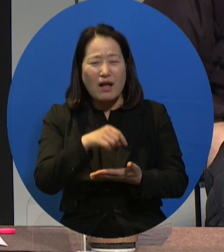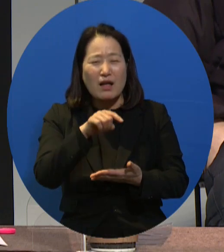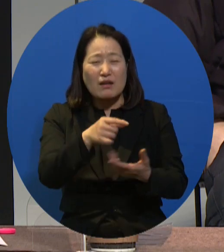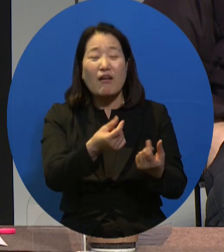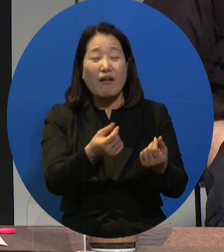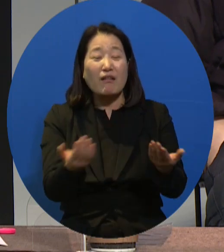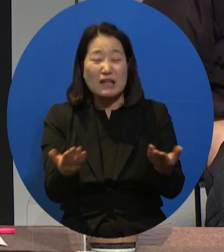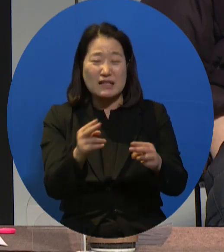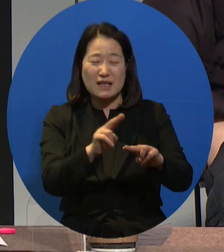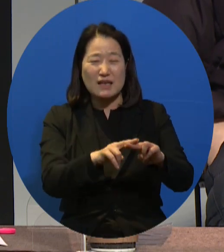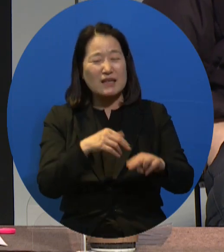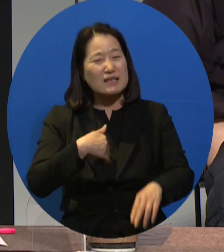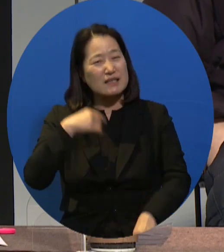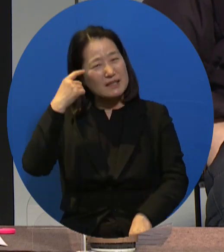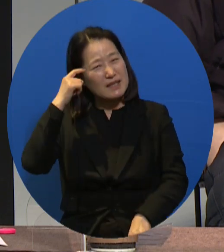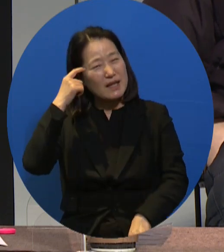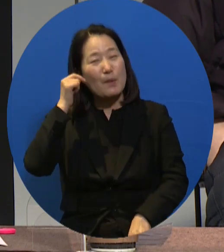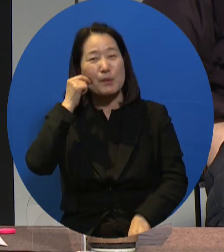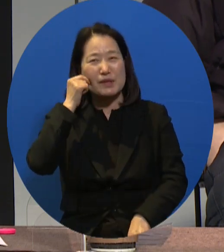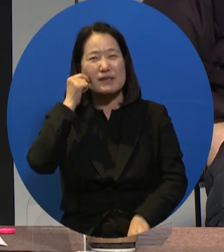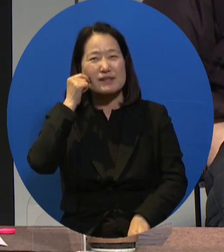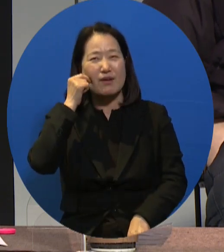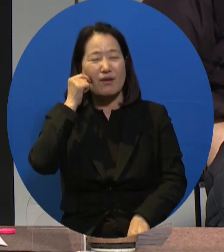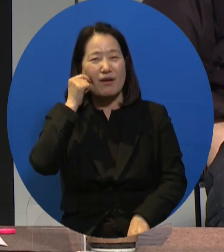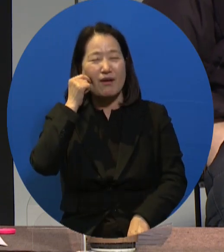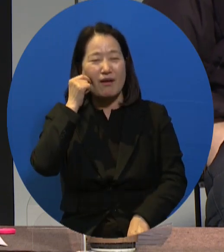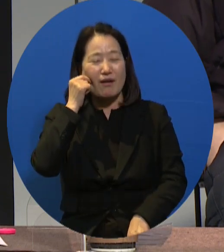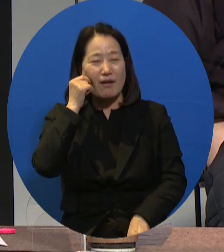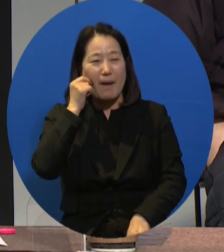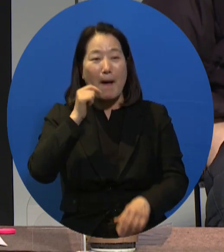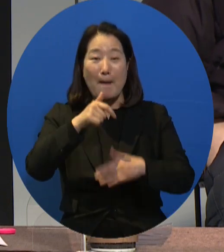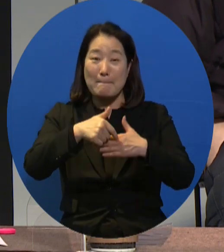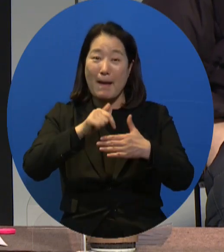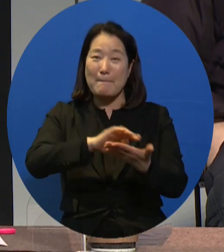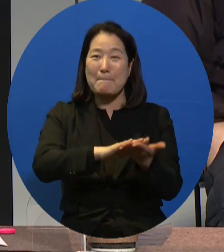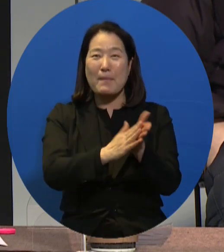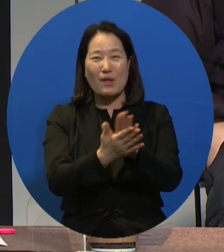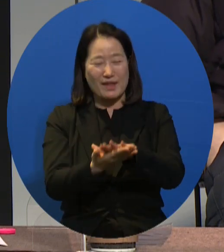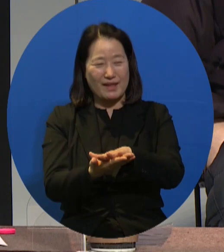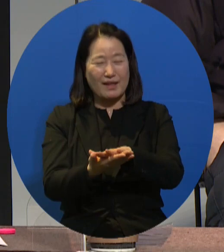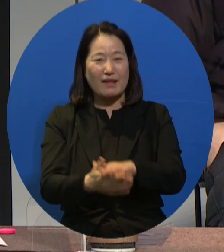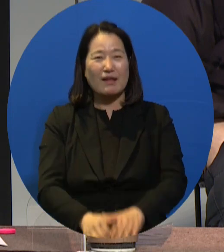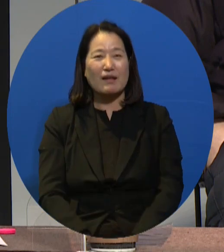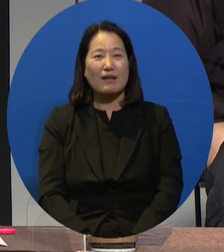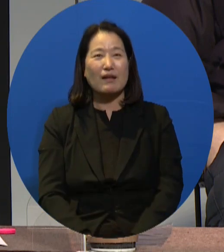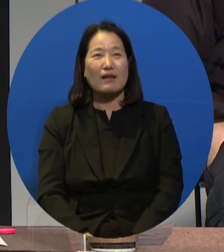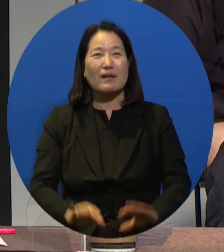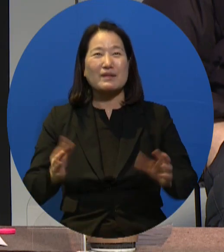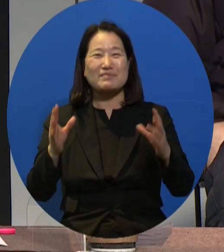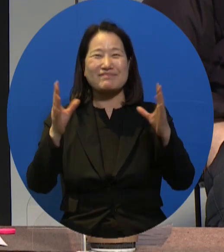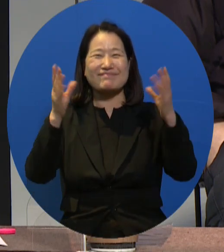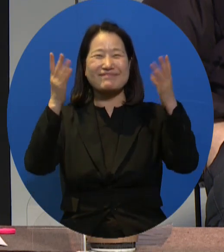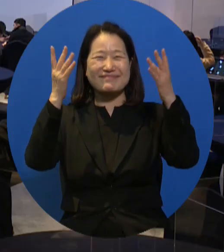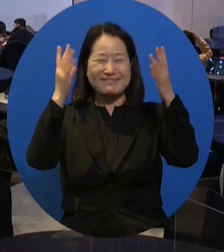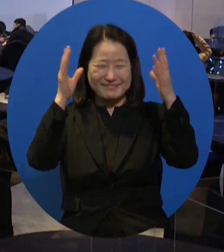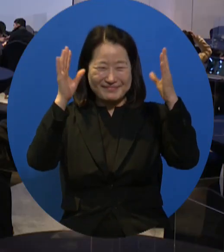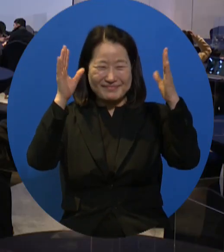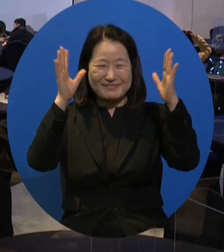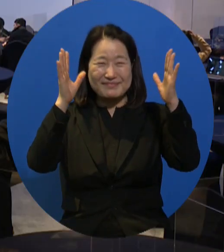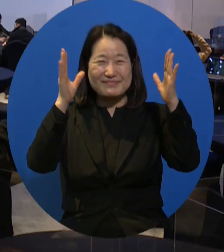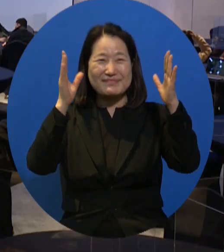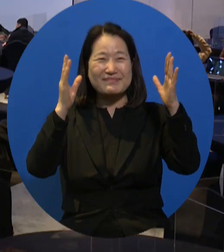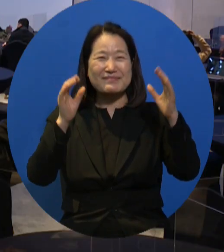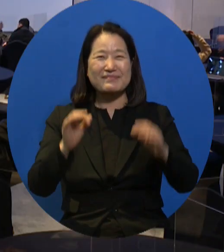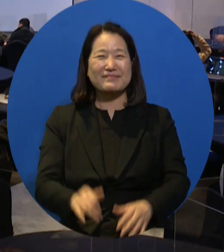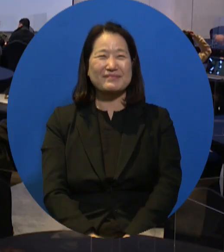understood our intention and they showed a lot of interest in these job opportunities. Then you may, I may expect